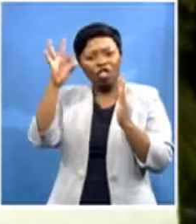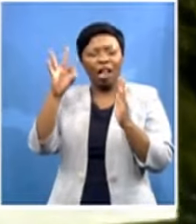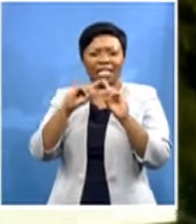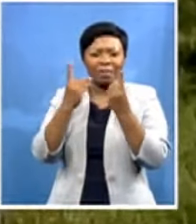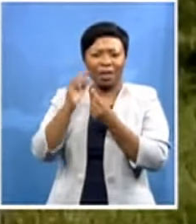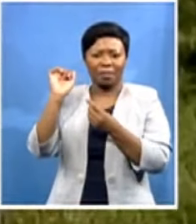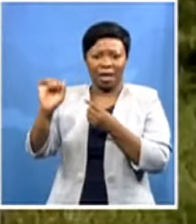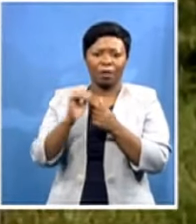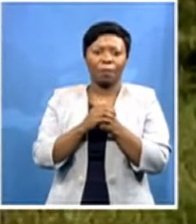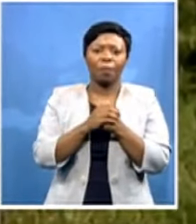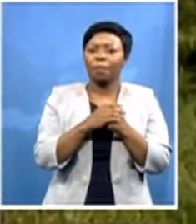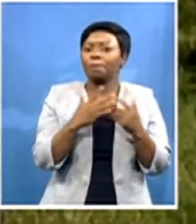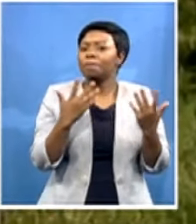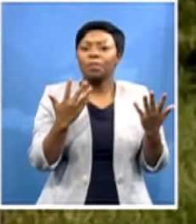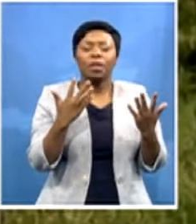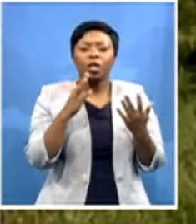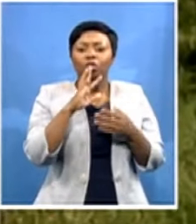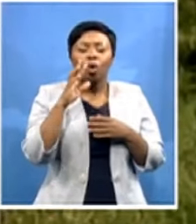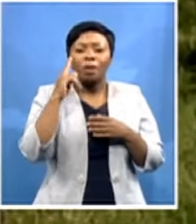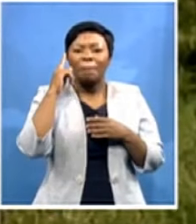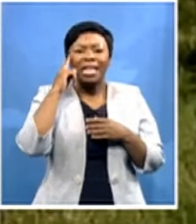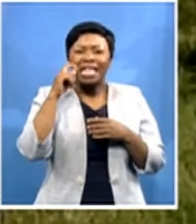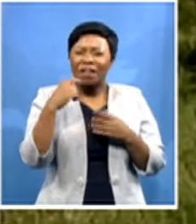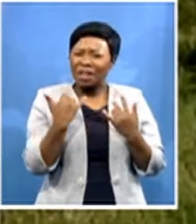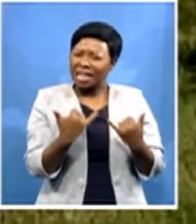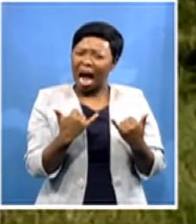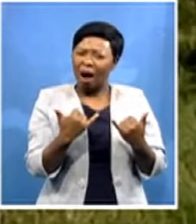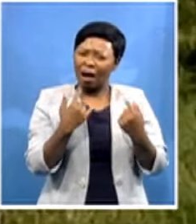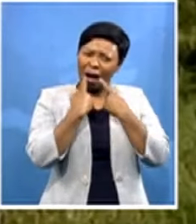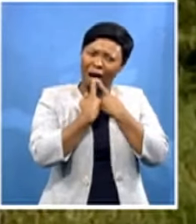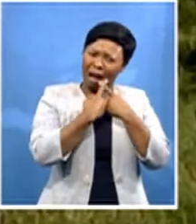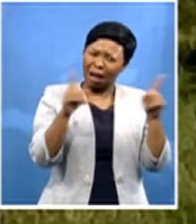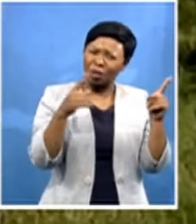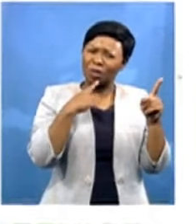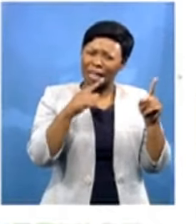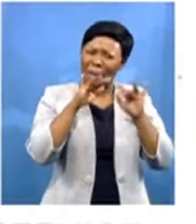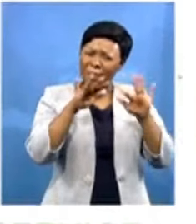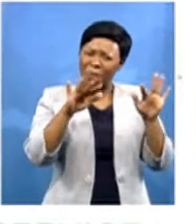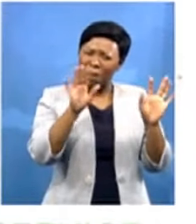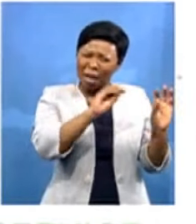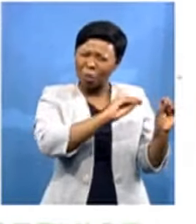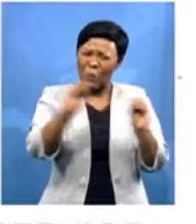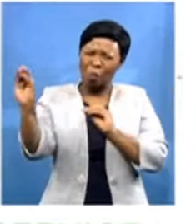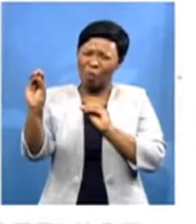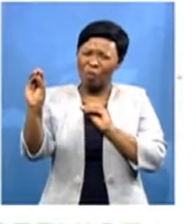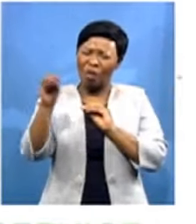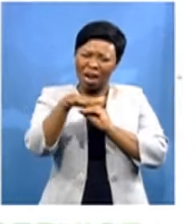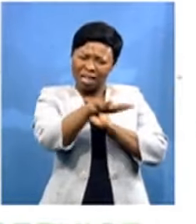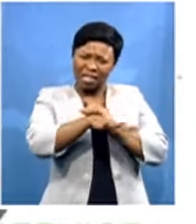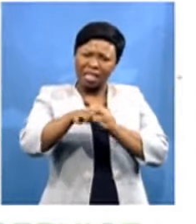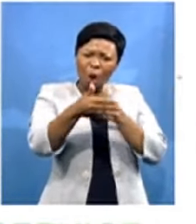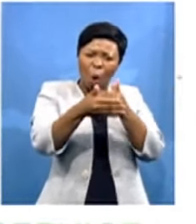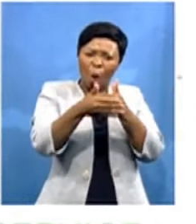be a decree that actually moves our people from that side, from closer to the sea, where they could actually develop and